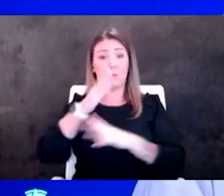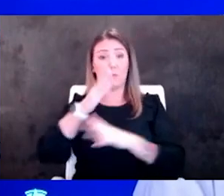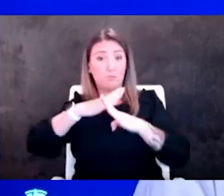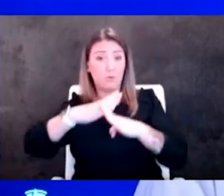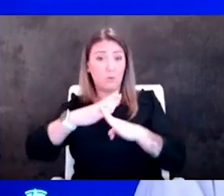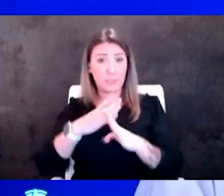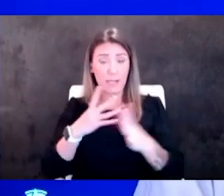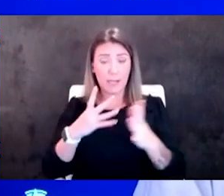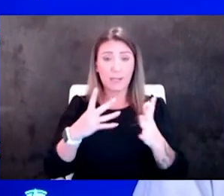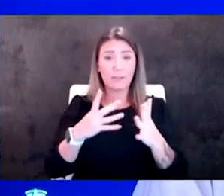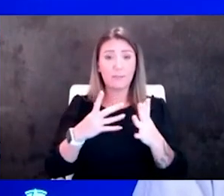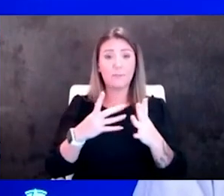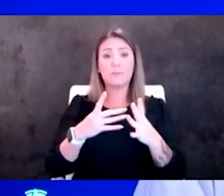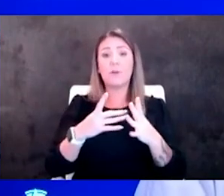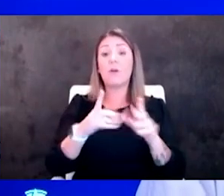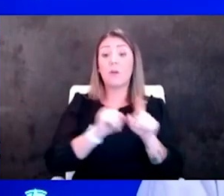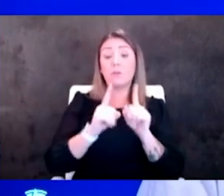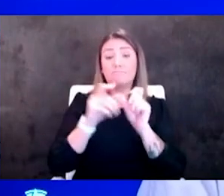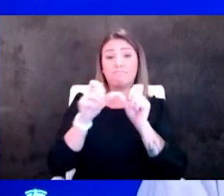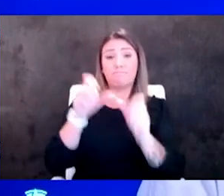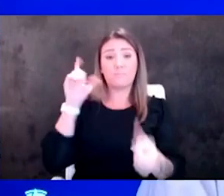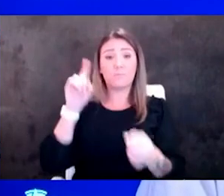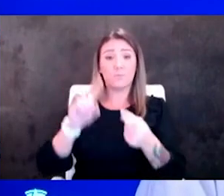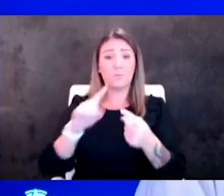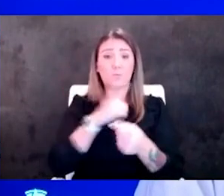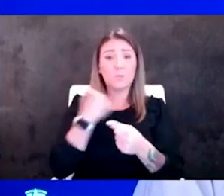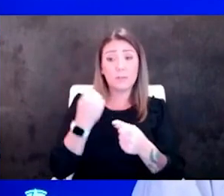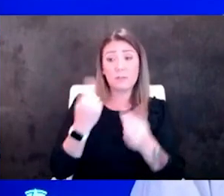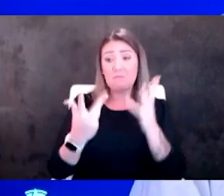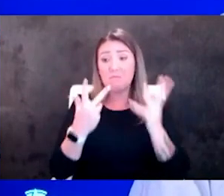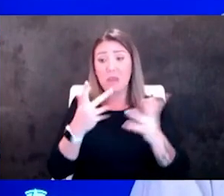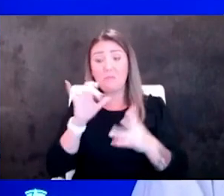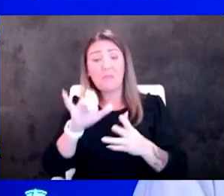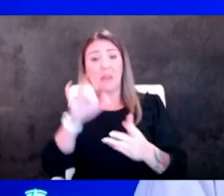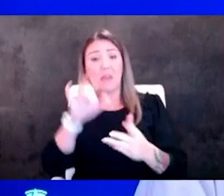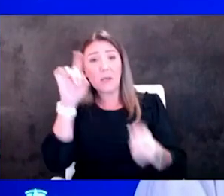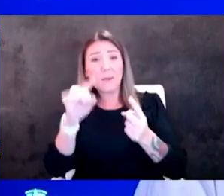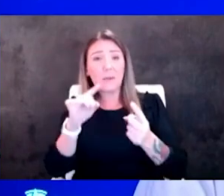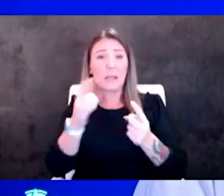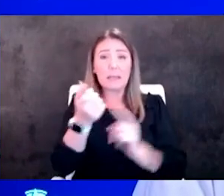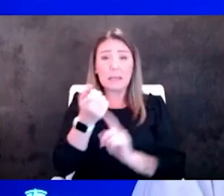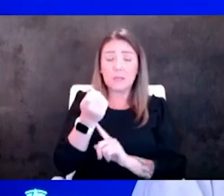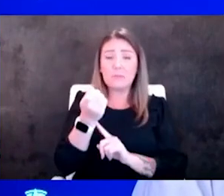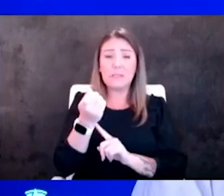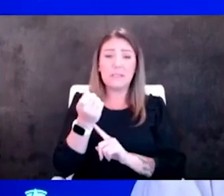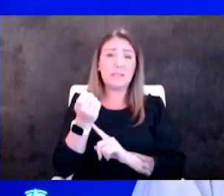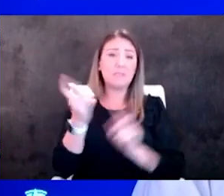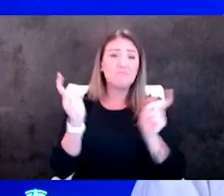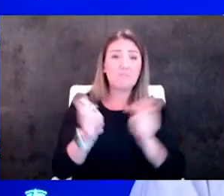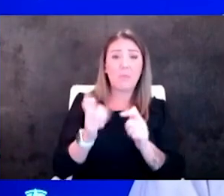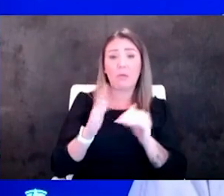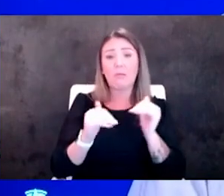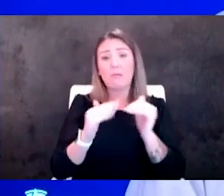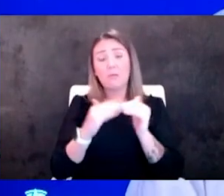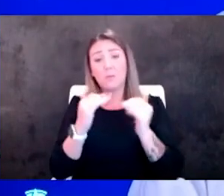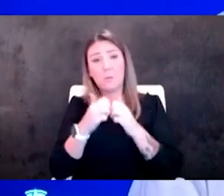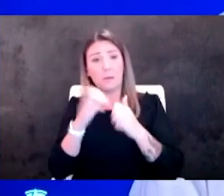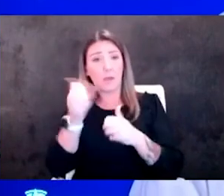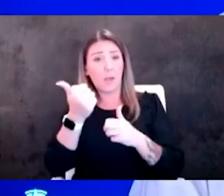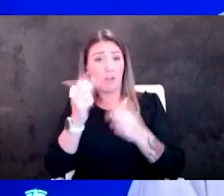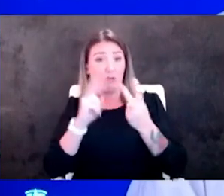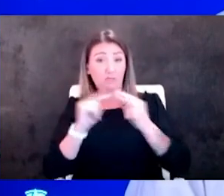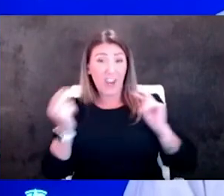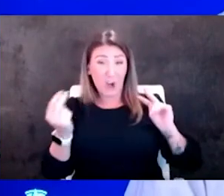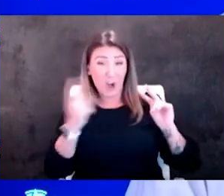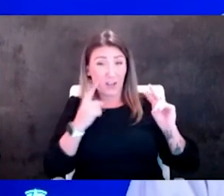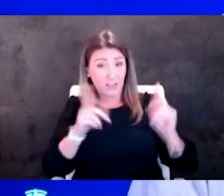continue to reduce the risk albeit maybe that reduction is a little bit smaller than than it would have been with some of the other variants but it'll